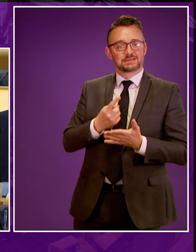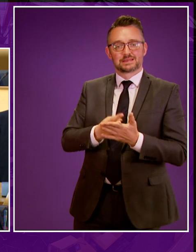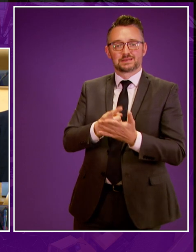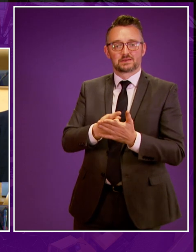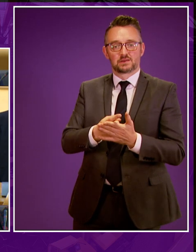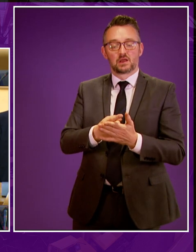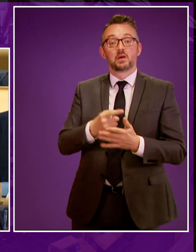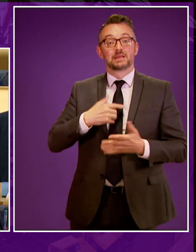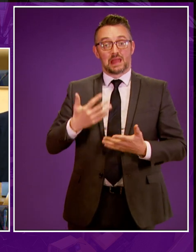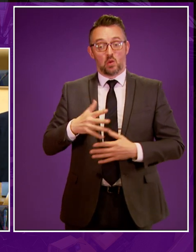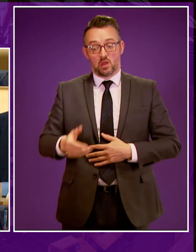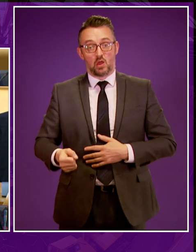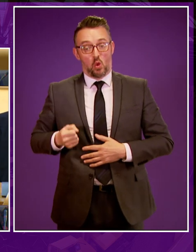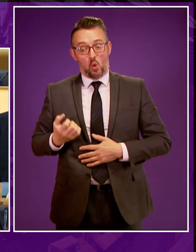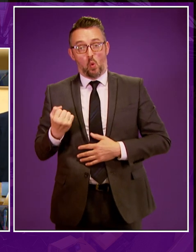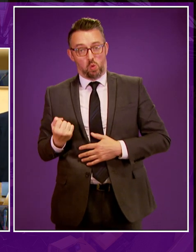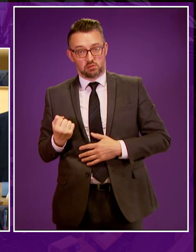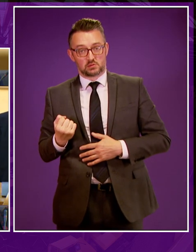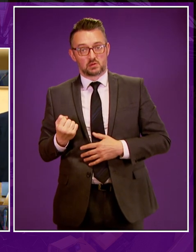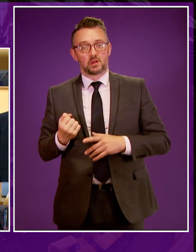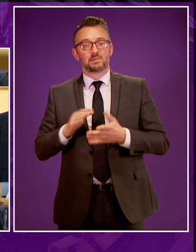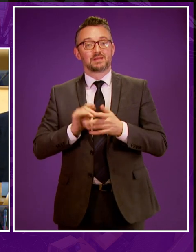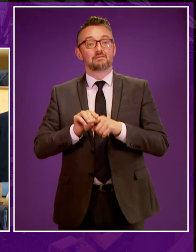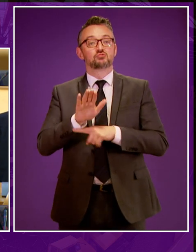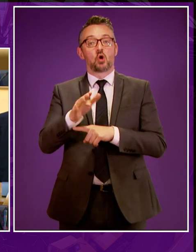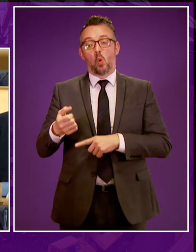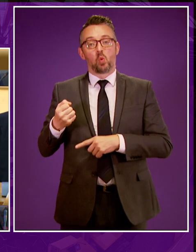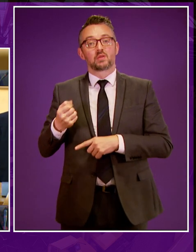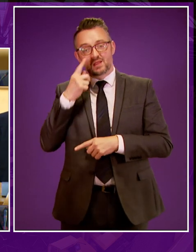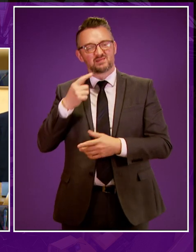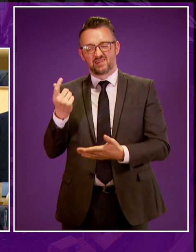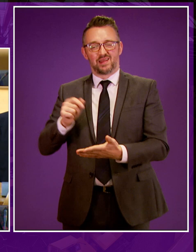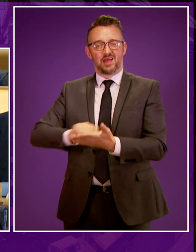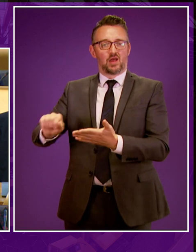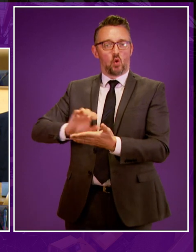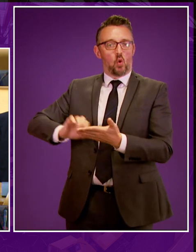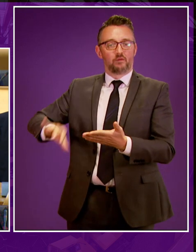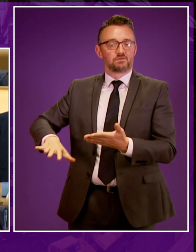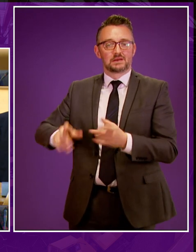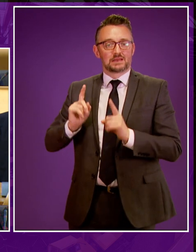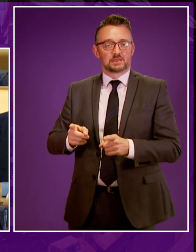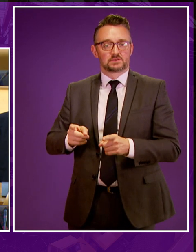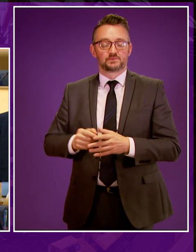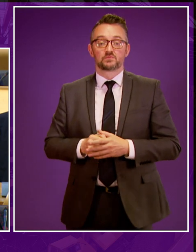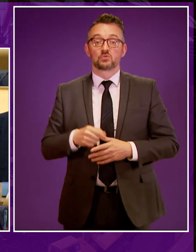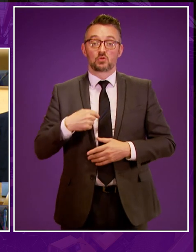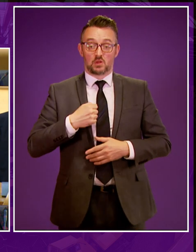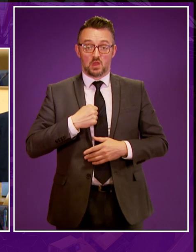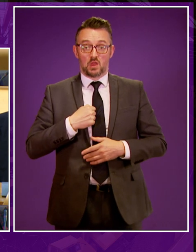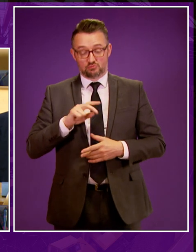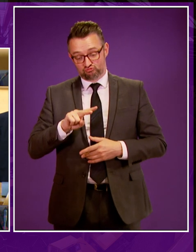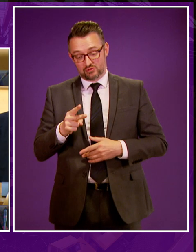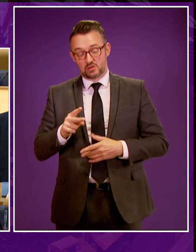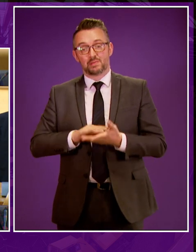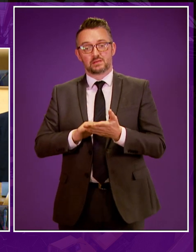moratorium from being changed on a ministerial whim. If the Labour amendment is supported, this added layer of protection